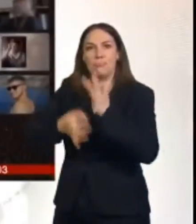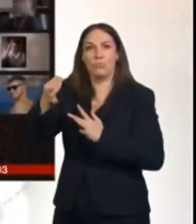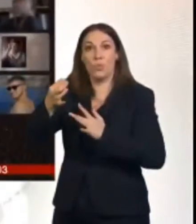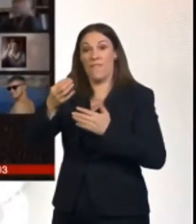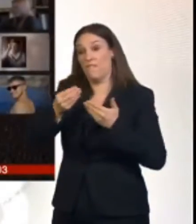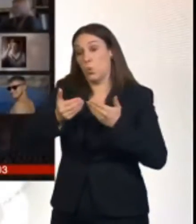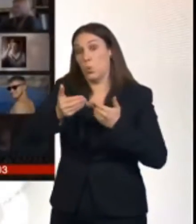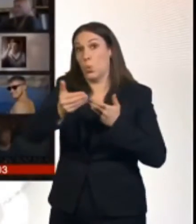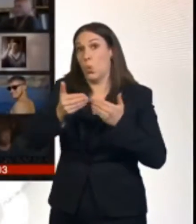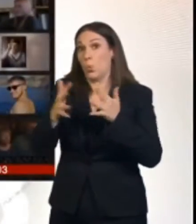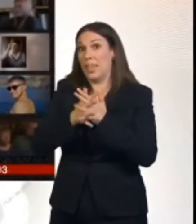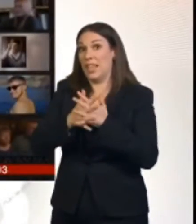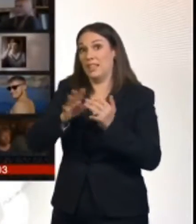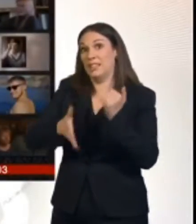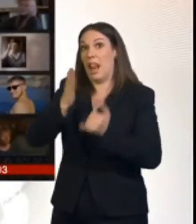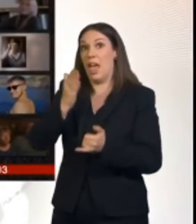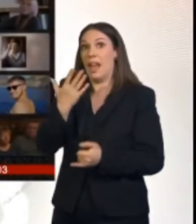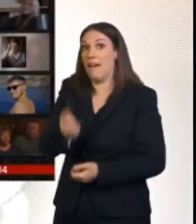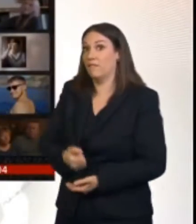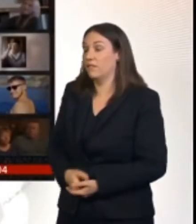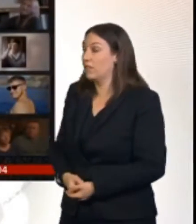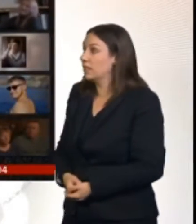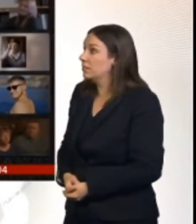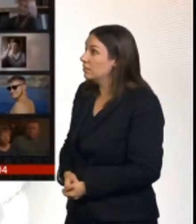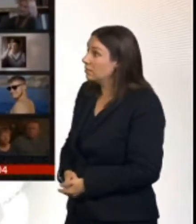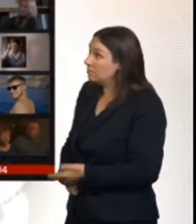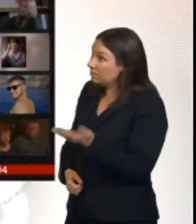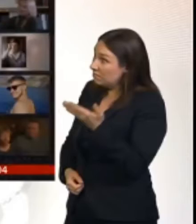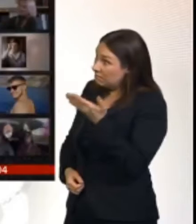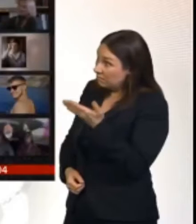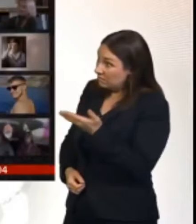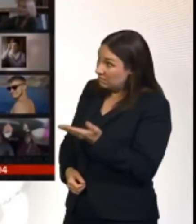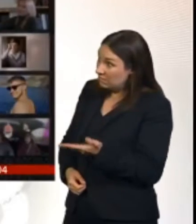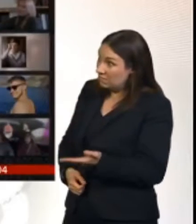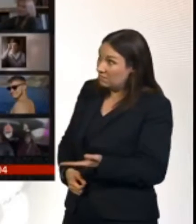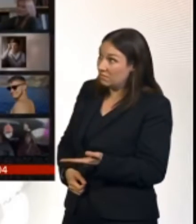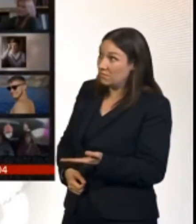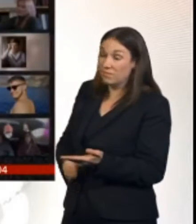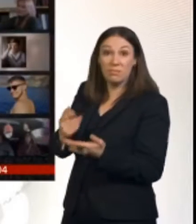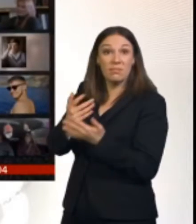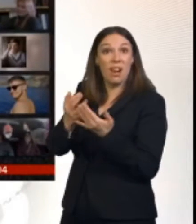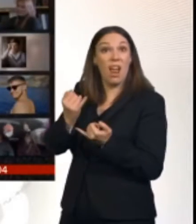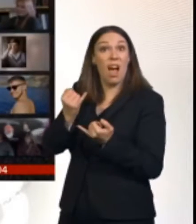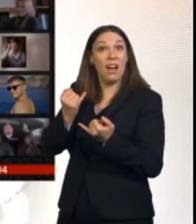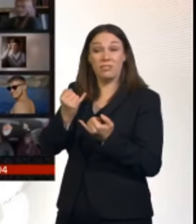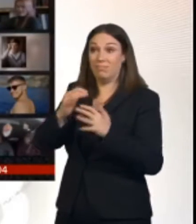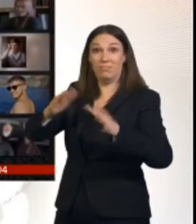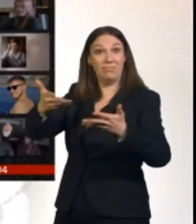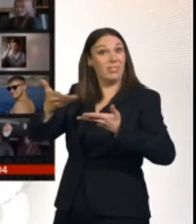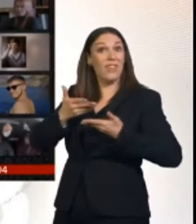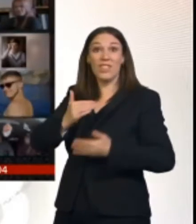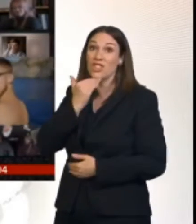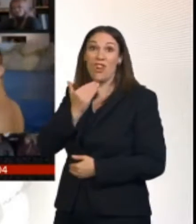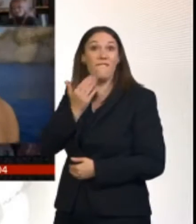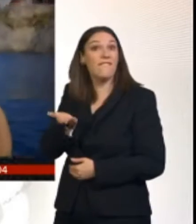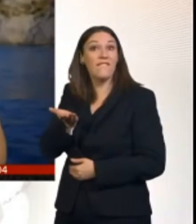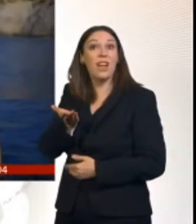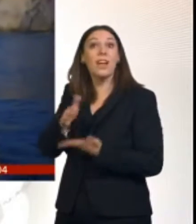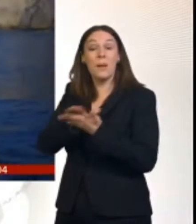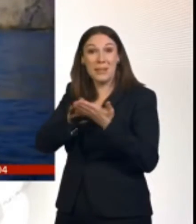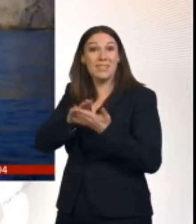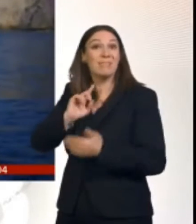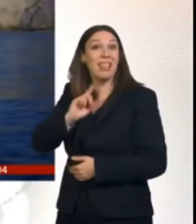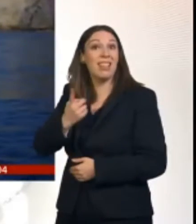families failed by England's worst performing mental health trust, many taking their lives before getting the help they needed.